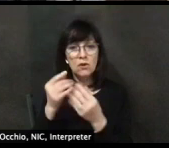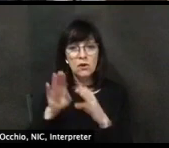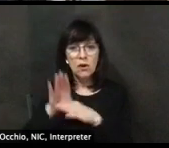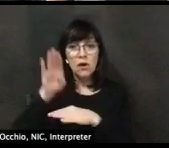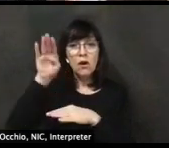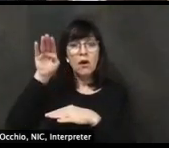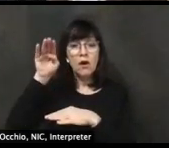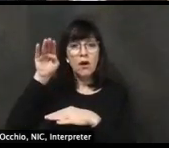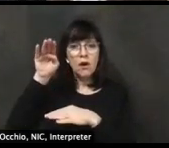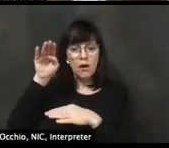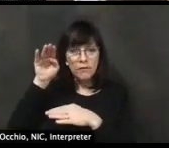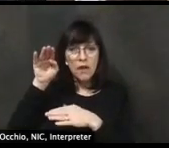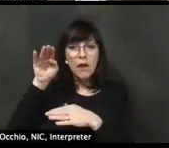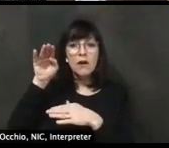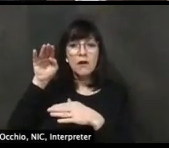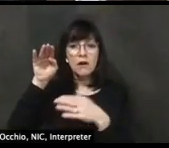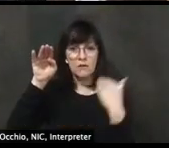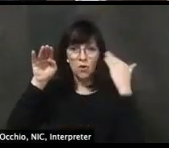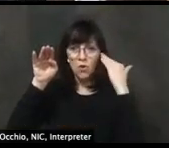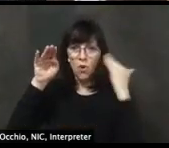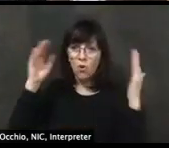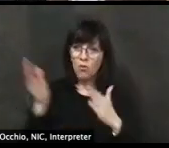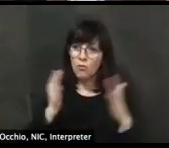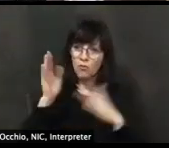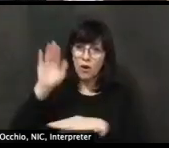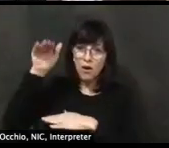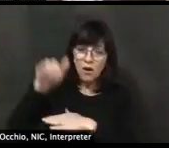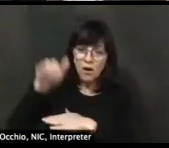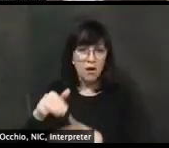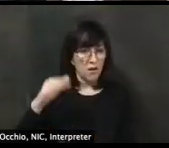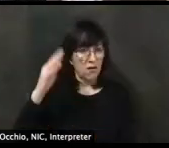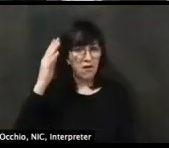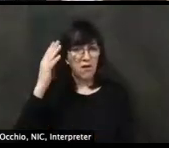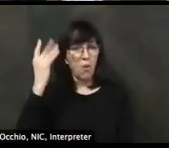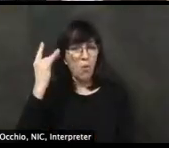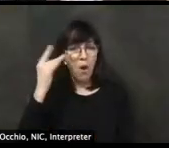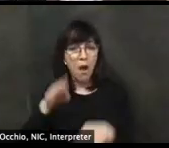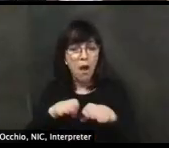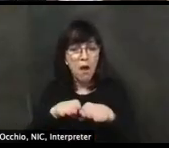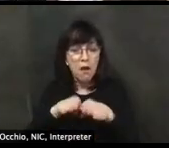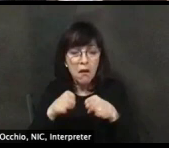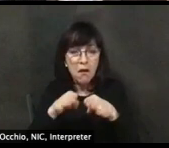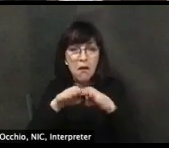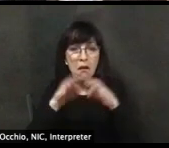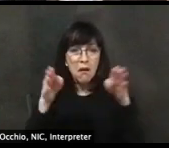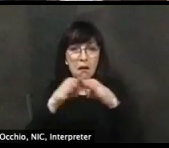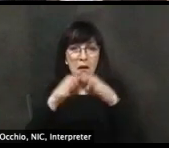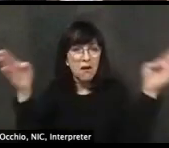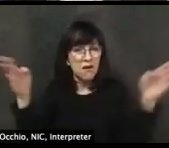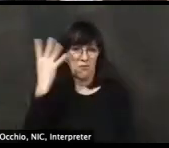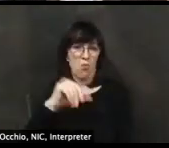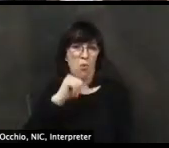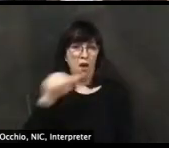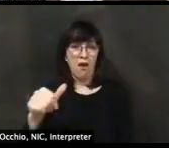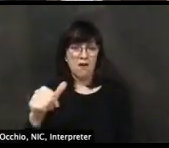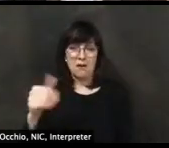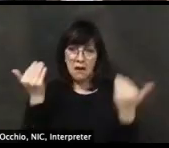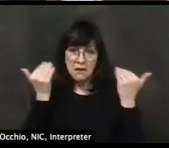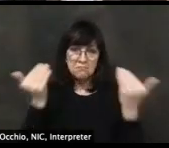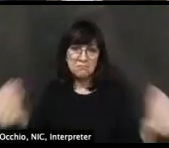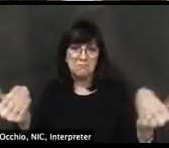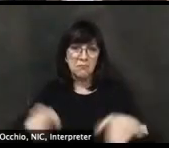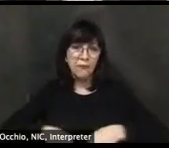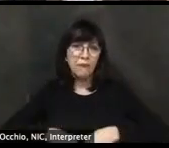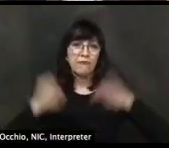today? Can you talk about the potential public health risks of that and why we wouldn't just open, fully open the economy today?